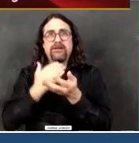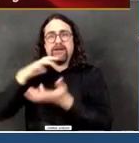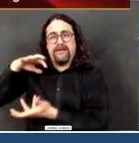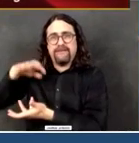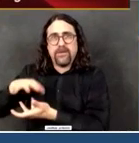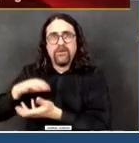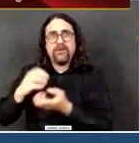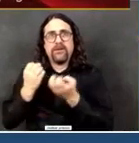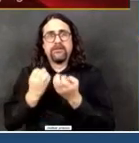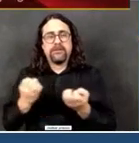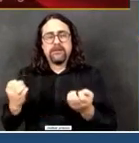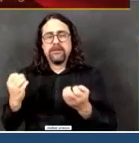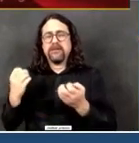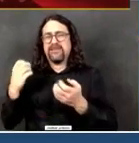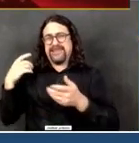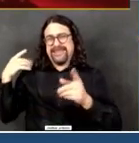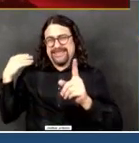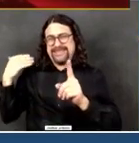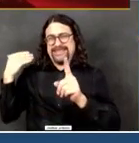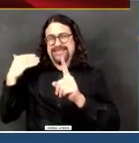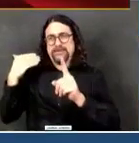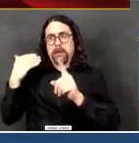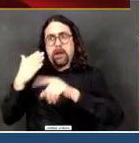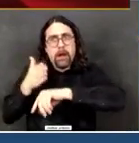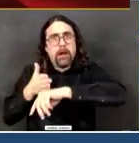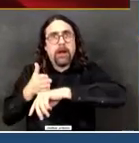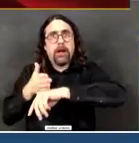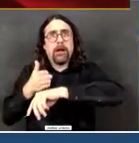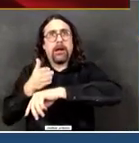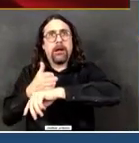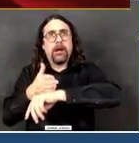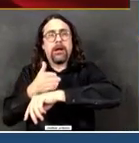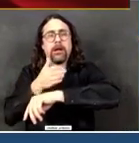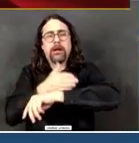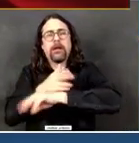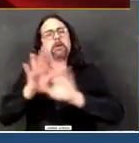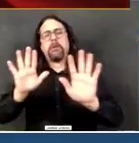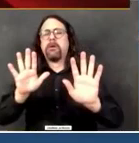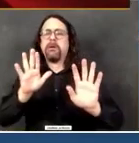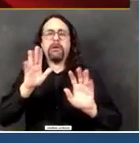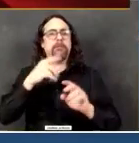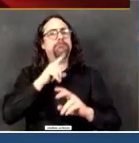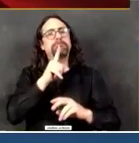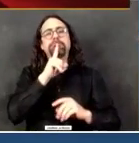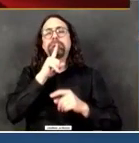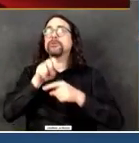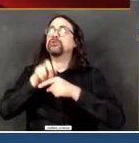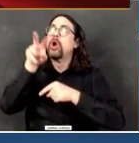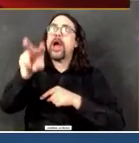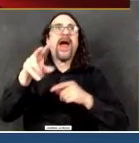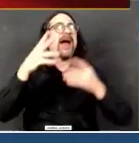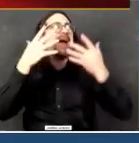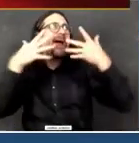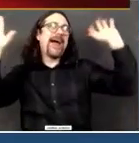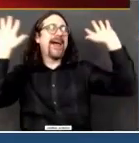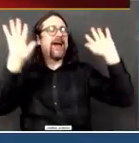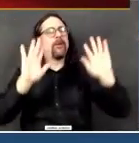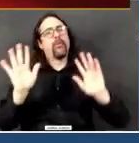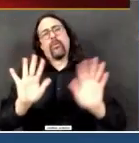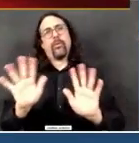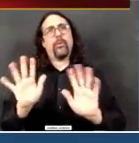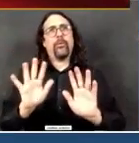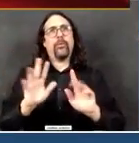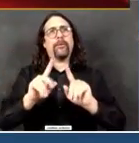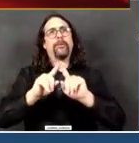clear and let's be willing to, of course, not only see the good, but see hope